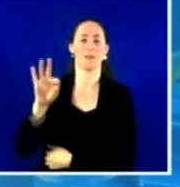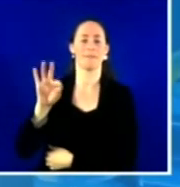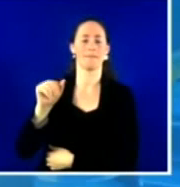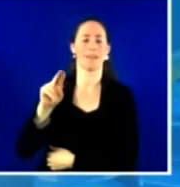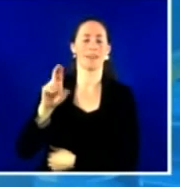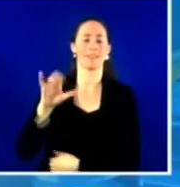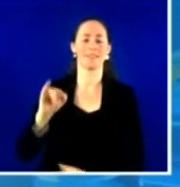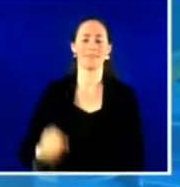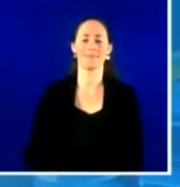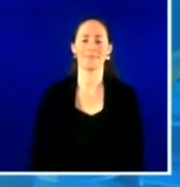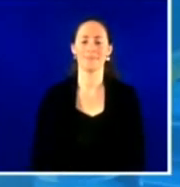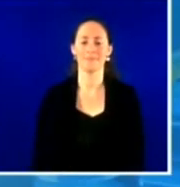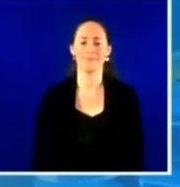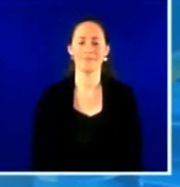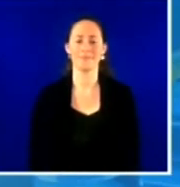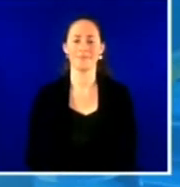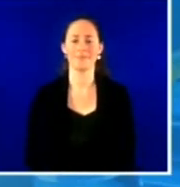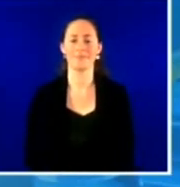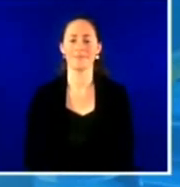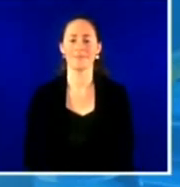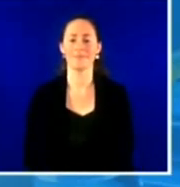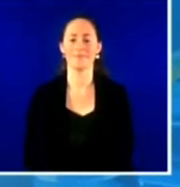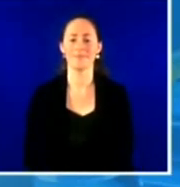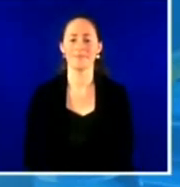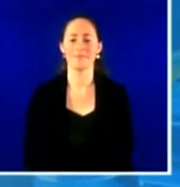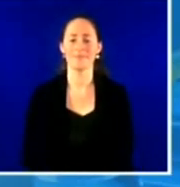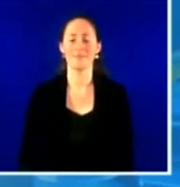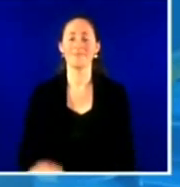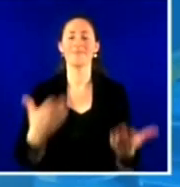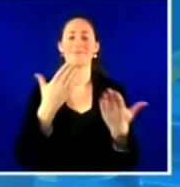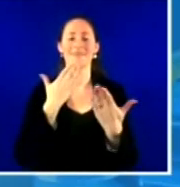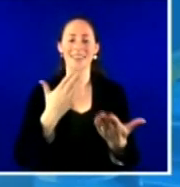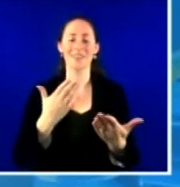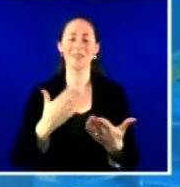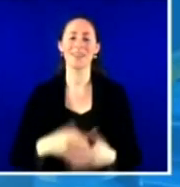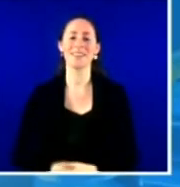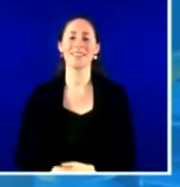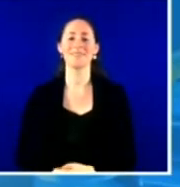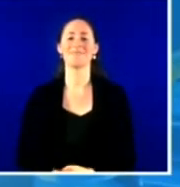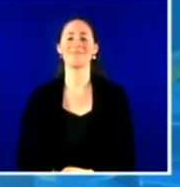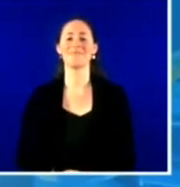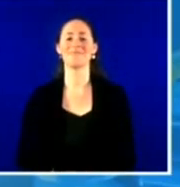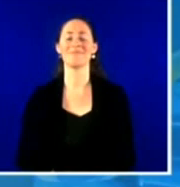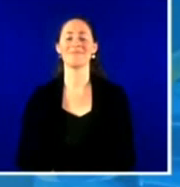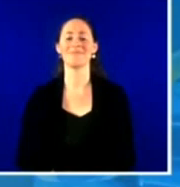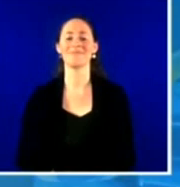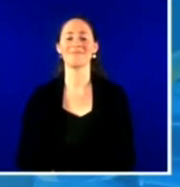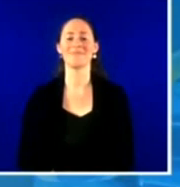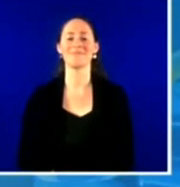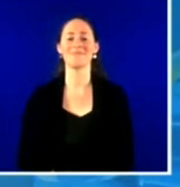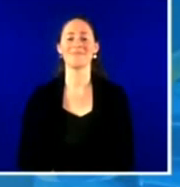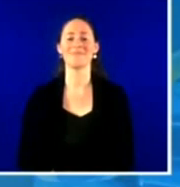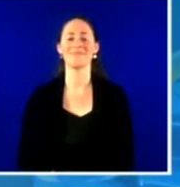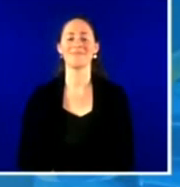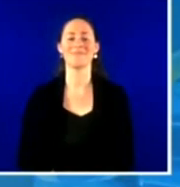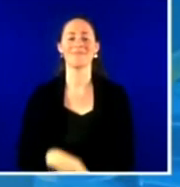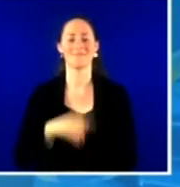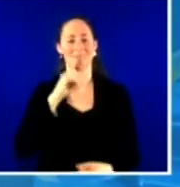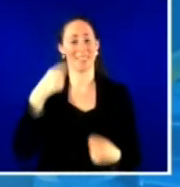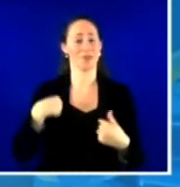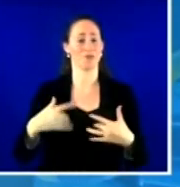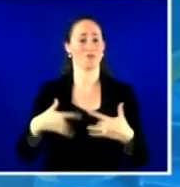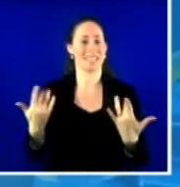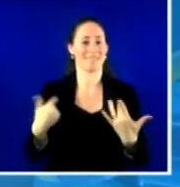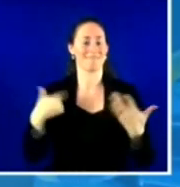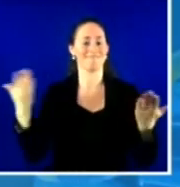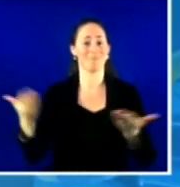Thank you very much, Dr. Walensky. I have the real pleasure to welcome and have a discussion with Dr.